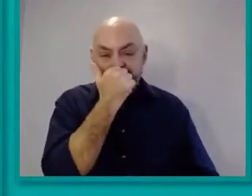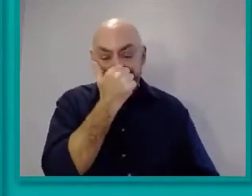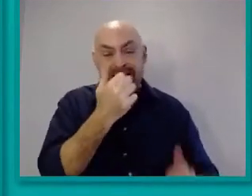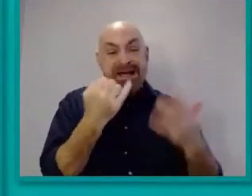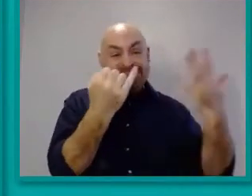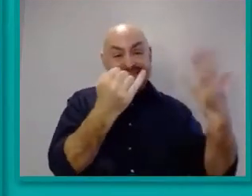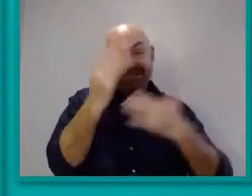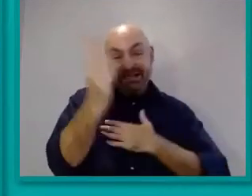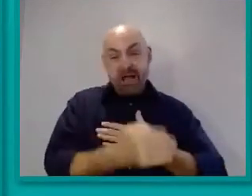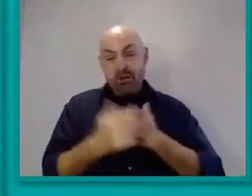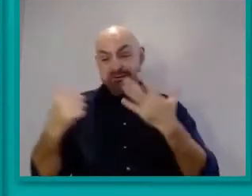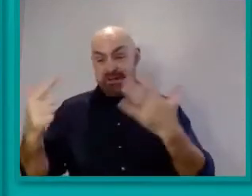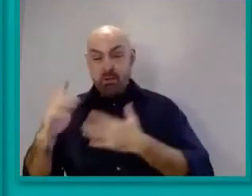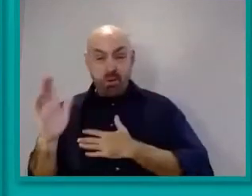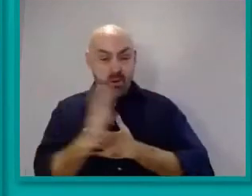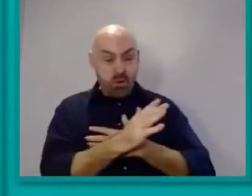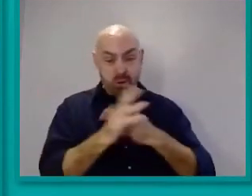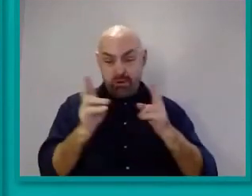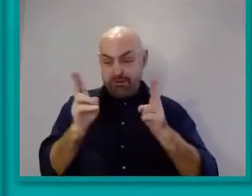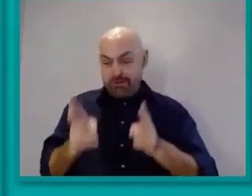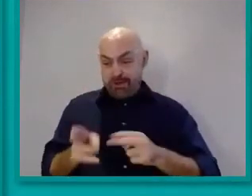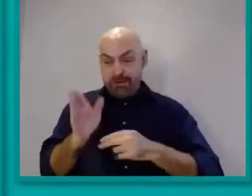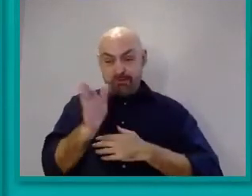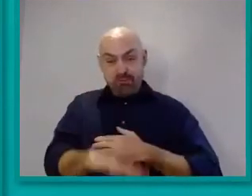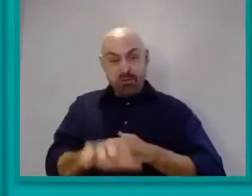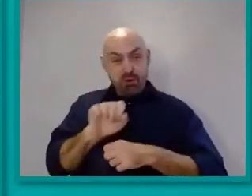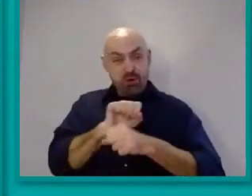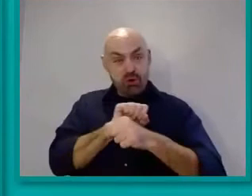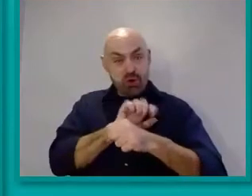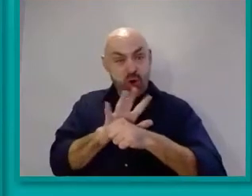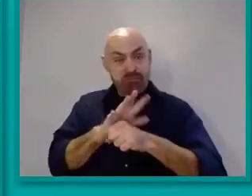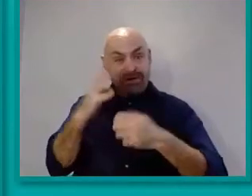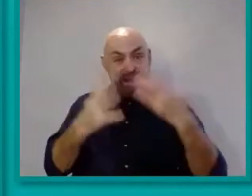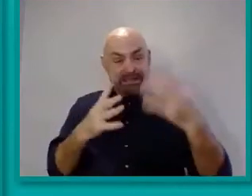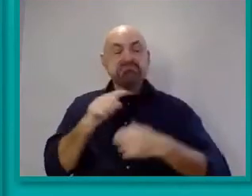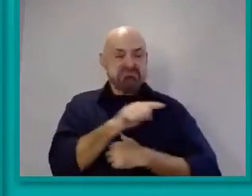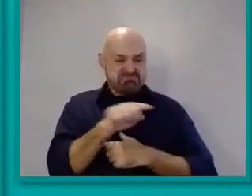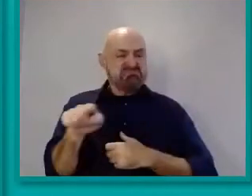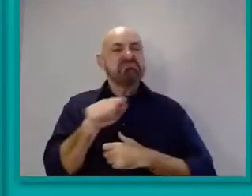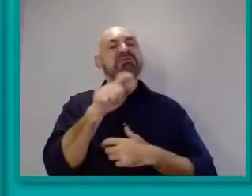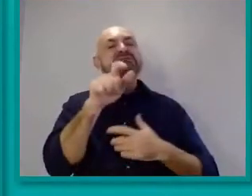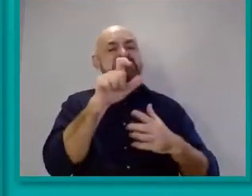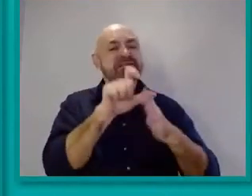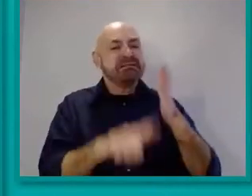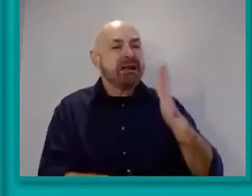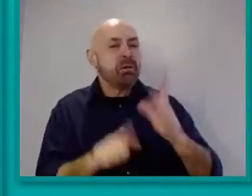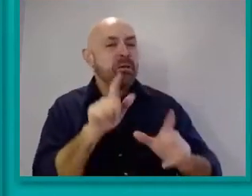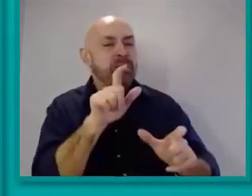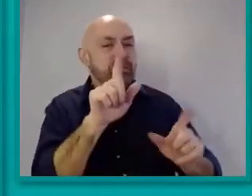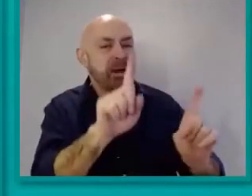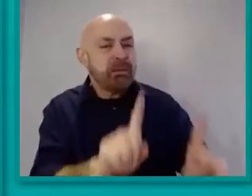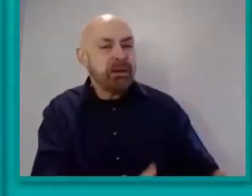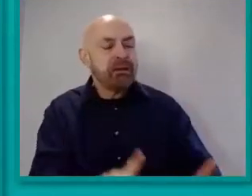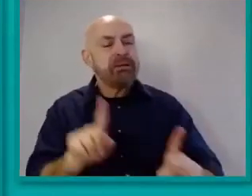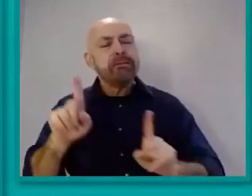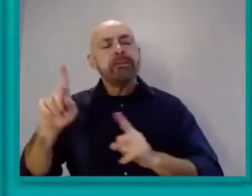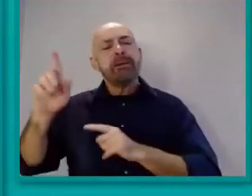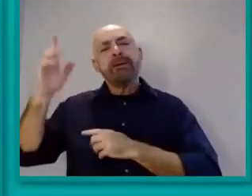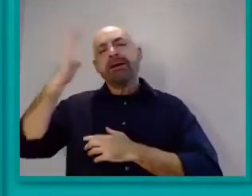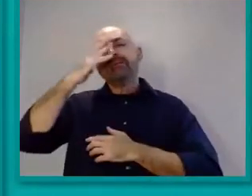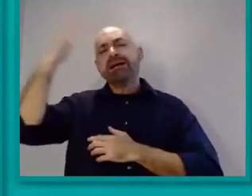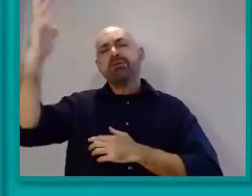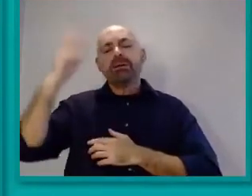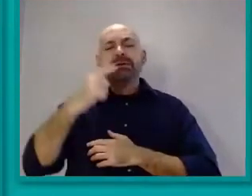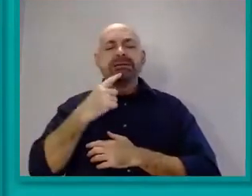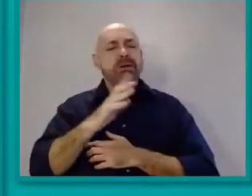deaths involving COVID-19 were disabled people. The government have told us that over 100